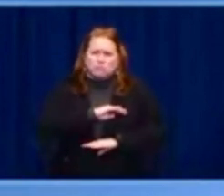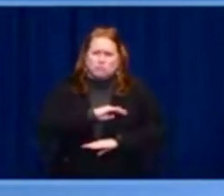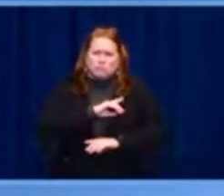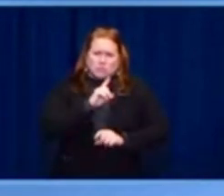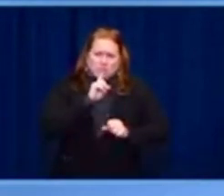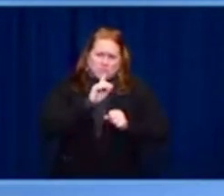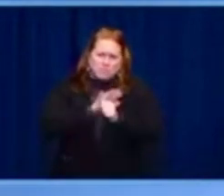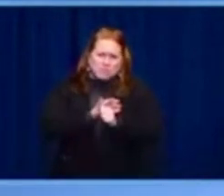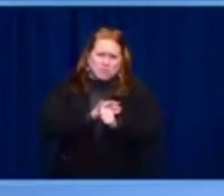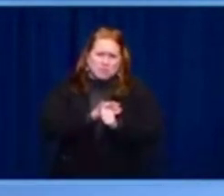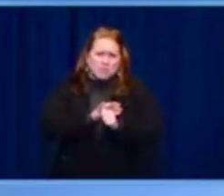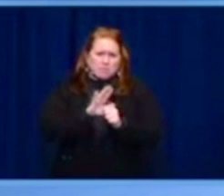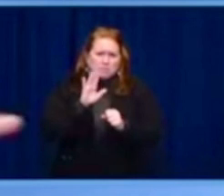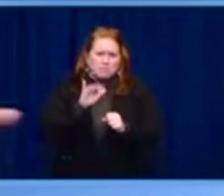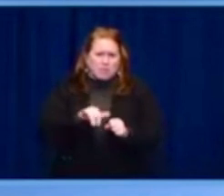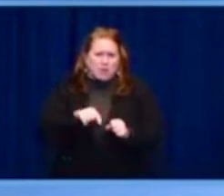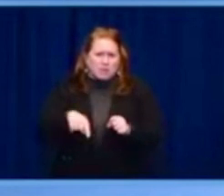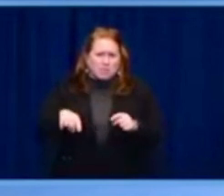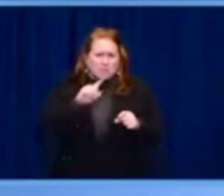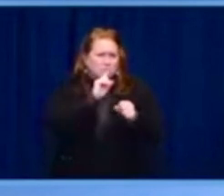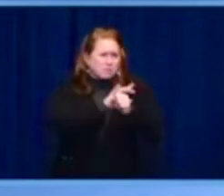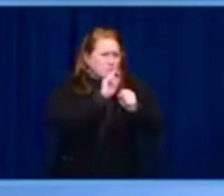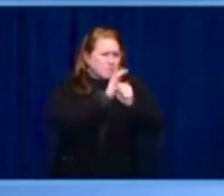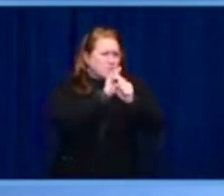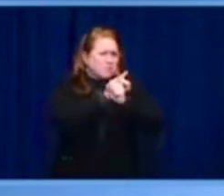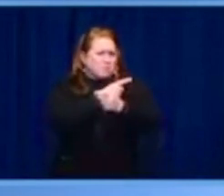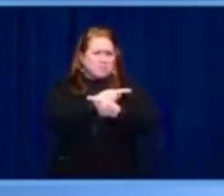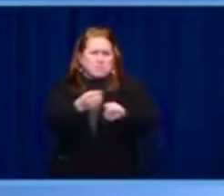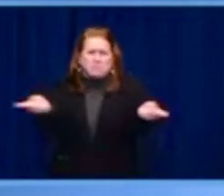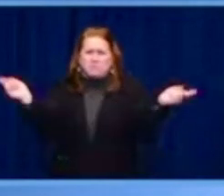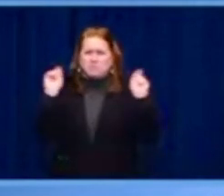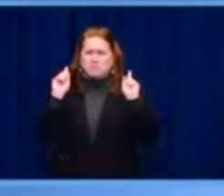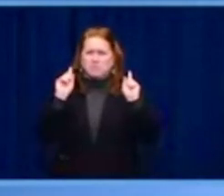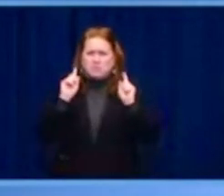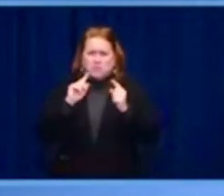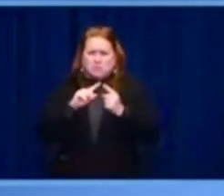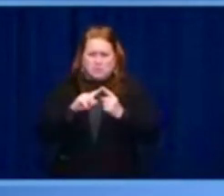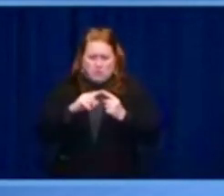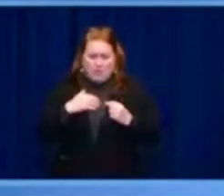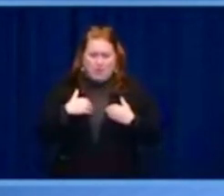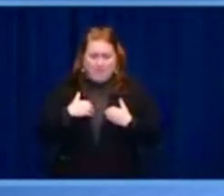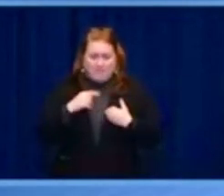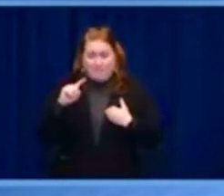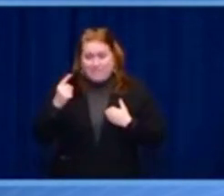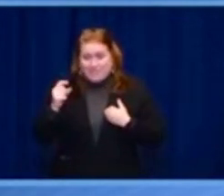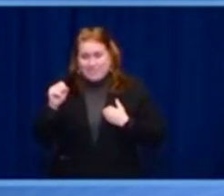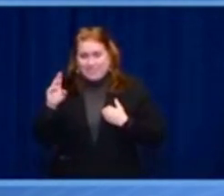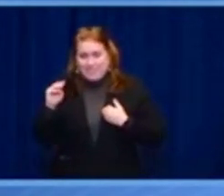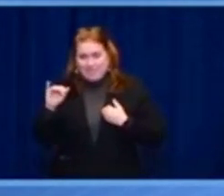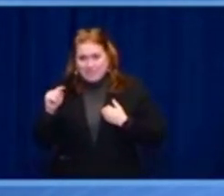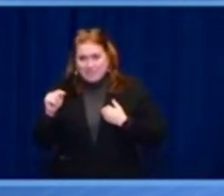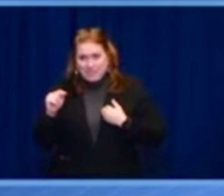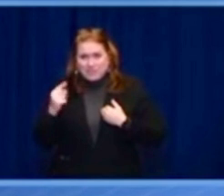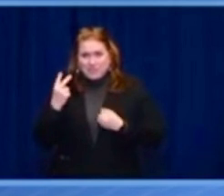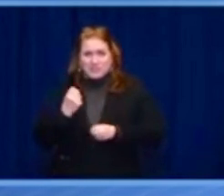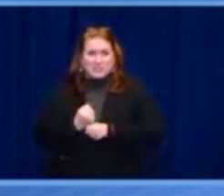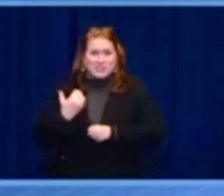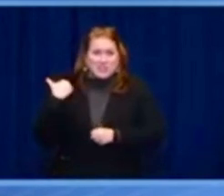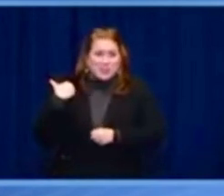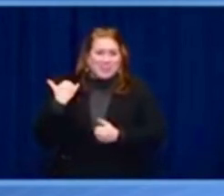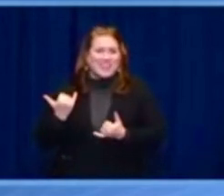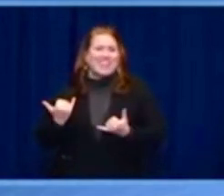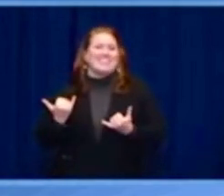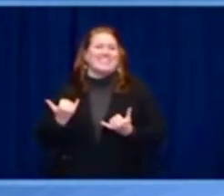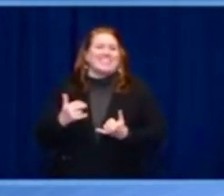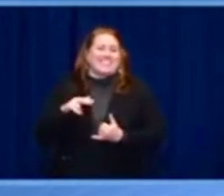we gathered here in December of 2021, the sentiment in too many places around the world was that democracy's best days were